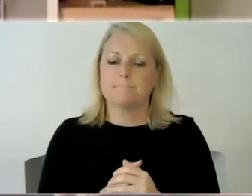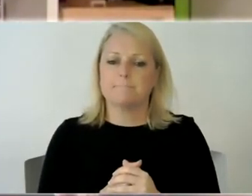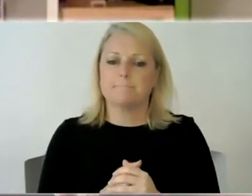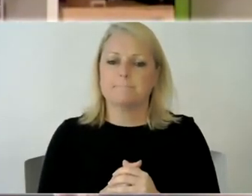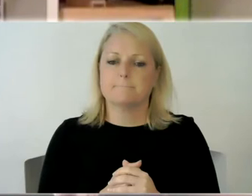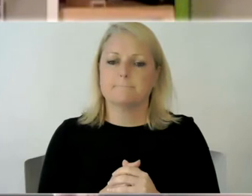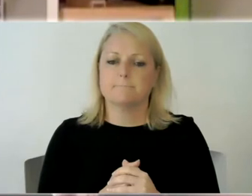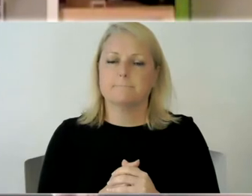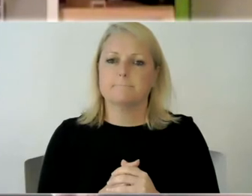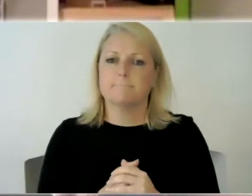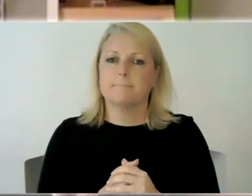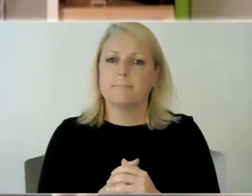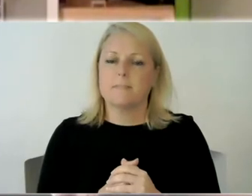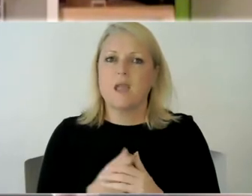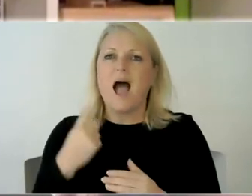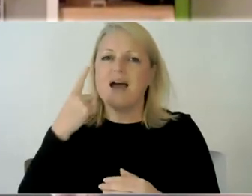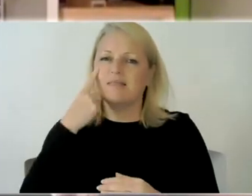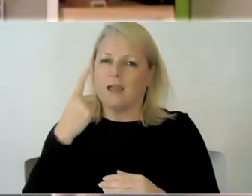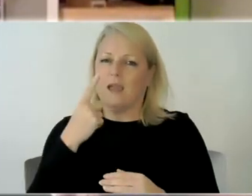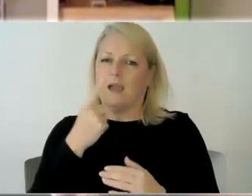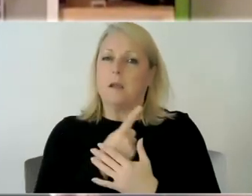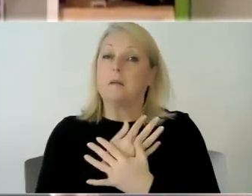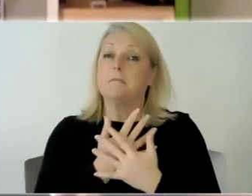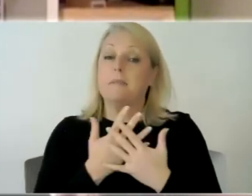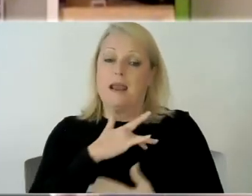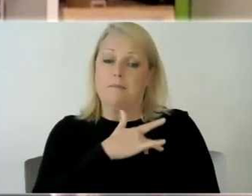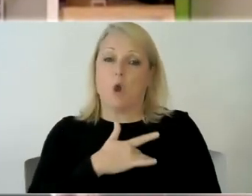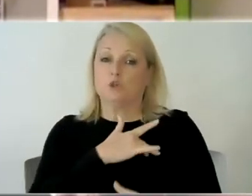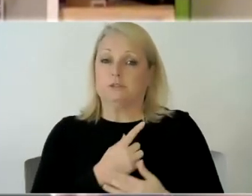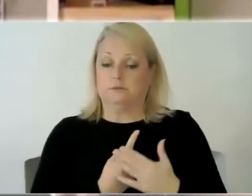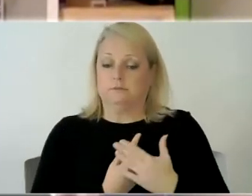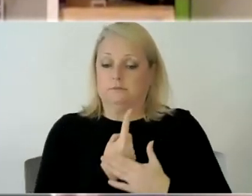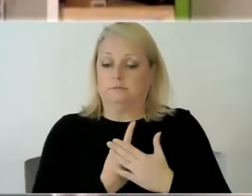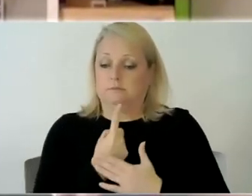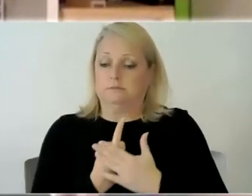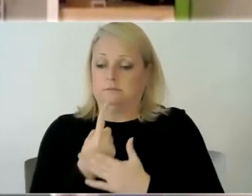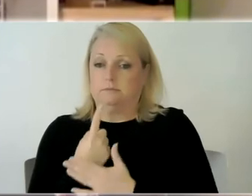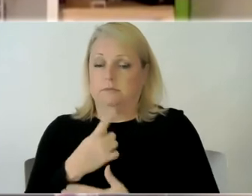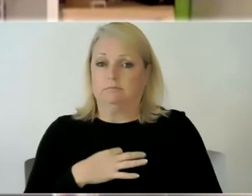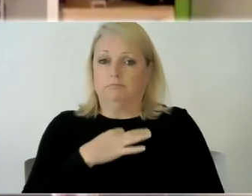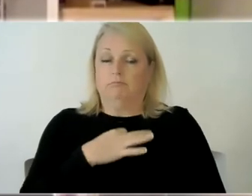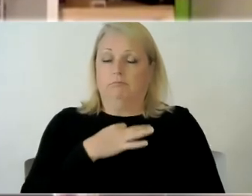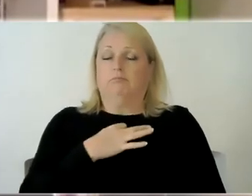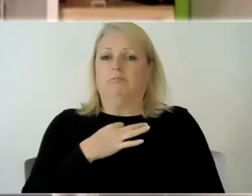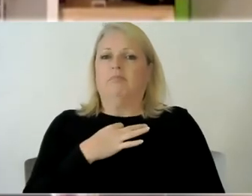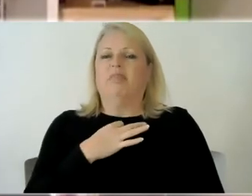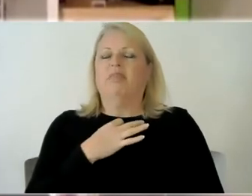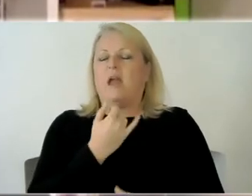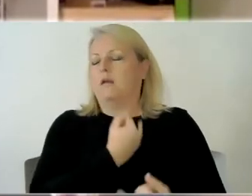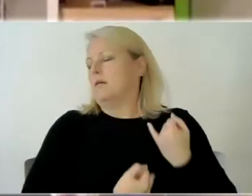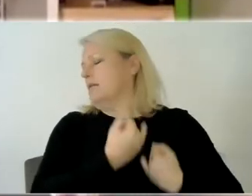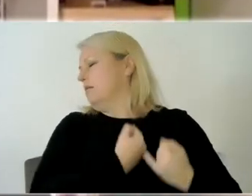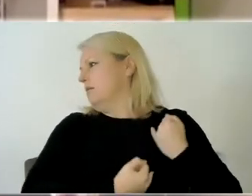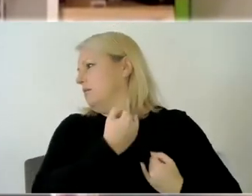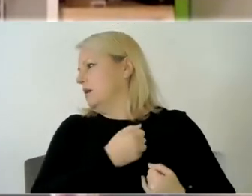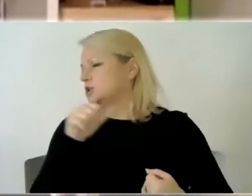i think a lot of the time we feel those emotions and then we feel guilty about them straight away and we you know beat ourselves up for thinking